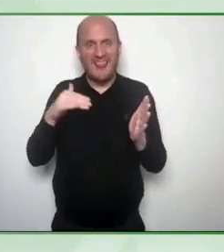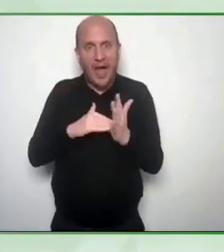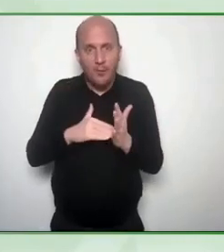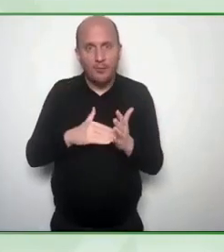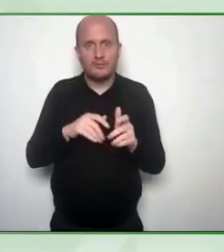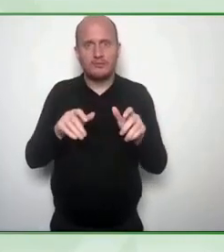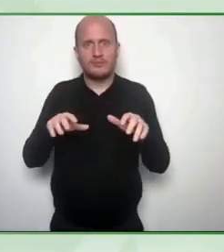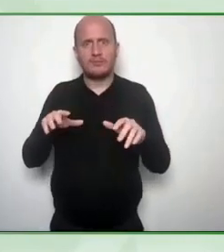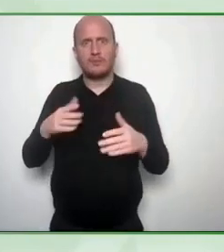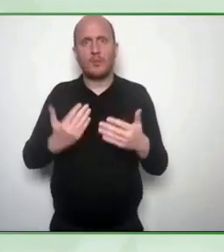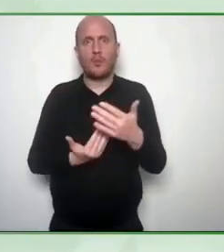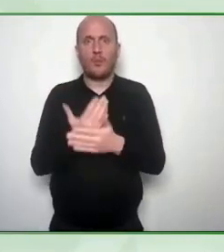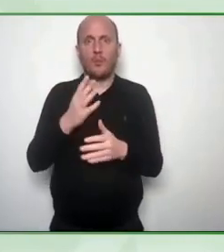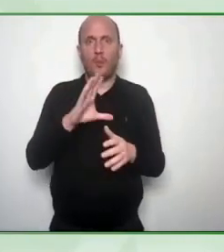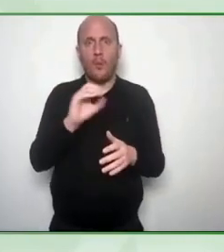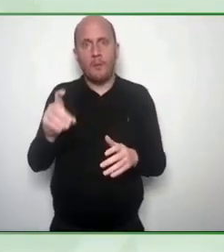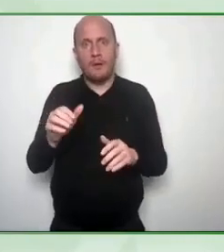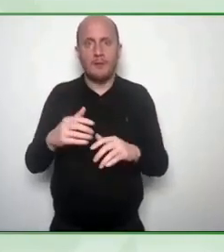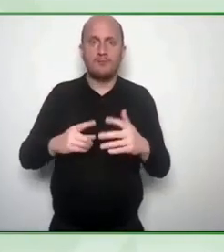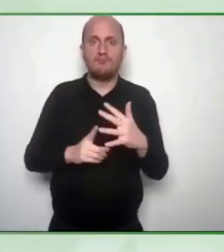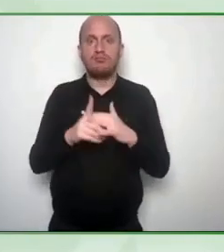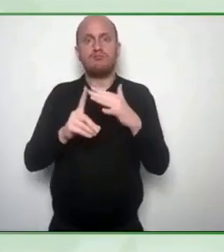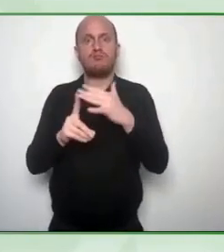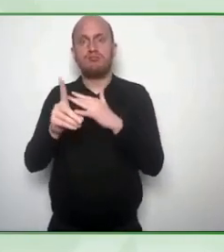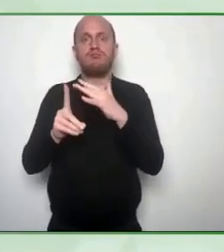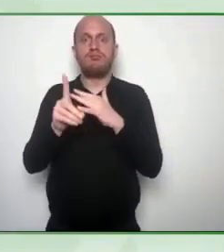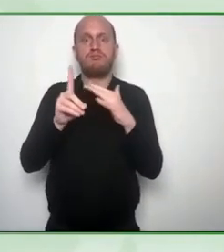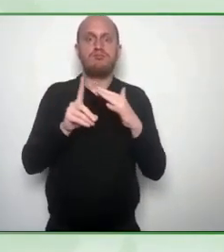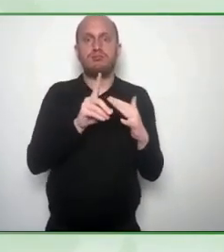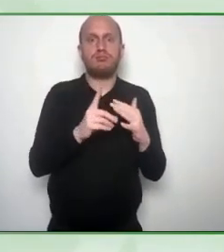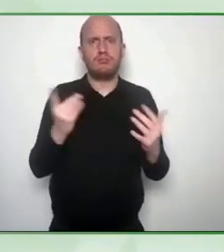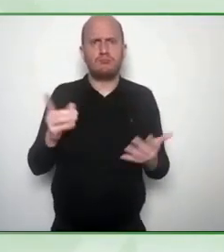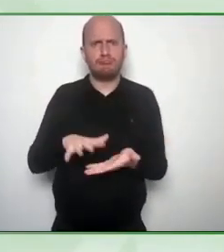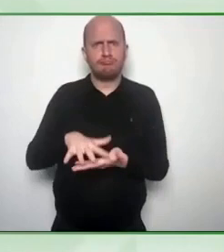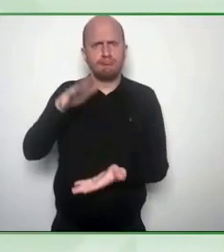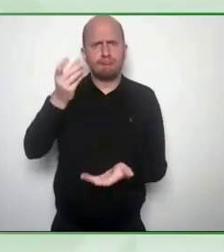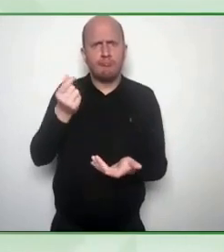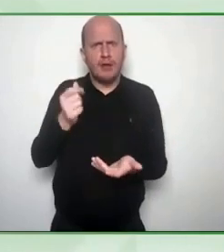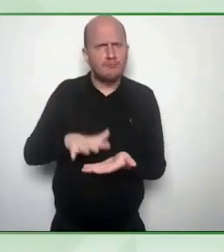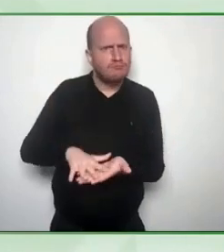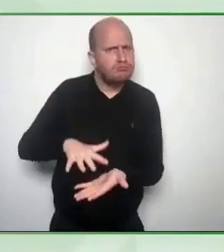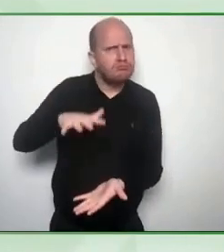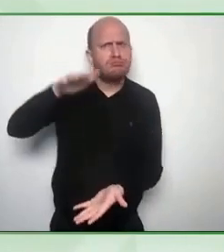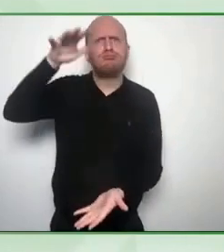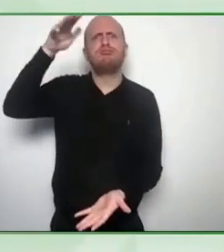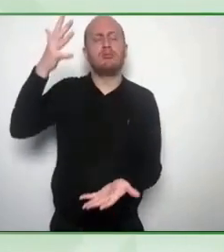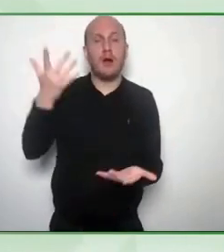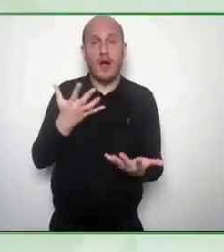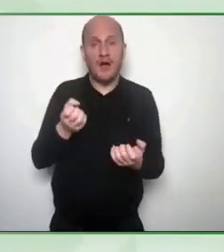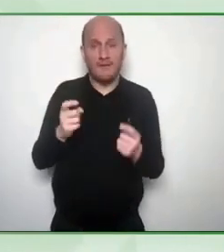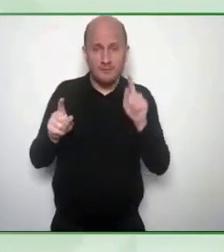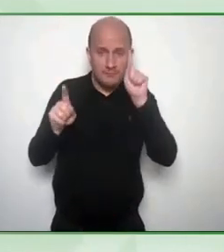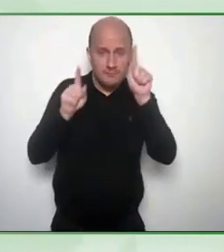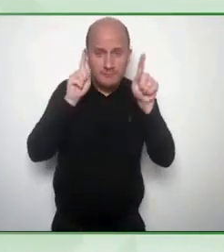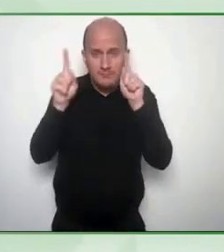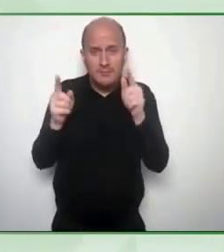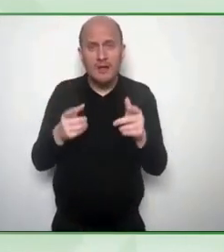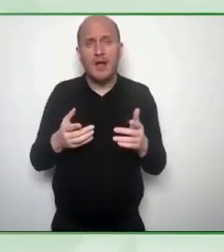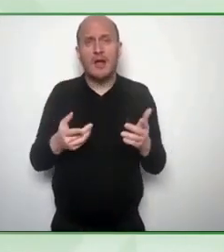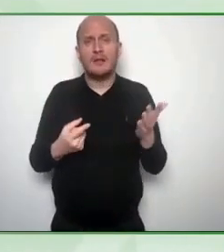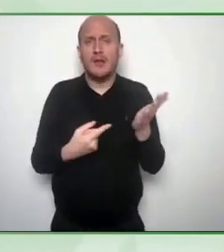42 billion dollars these are not only developing innovative solutions and technologies but generating employment